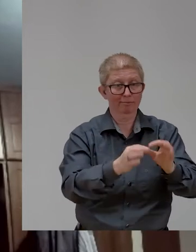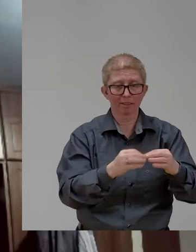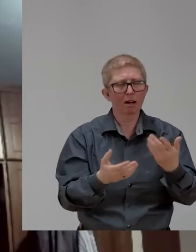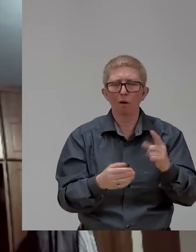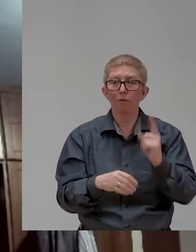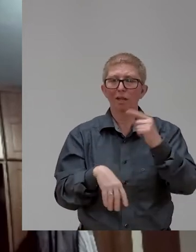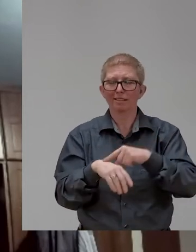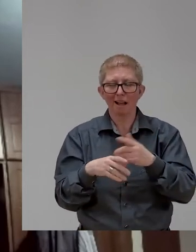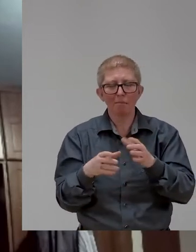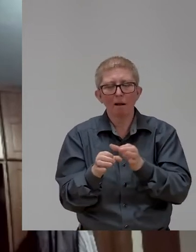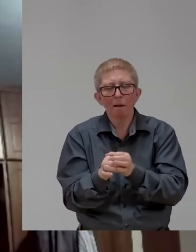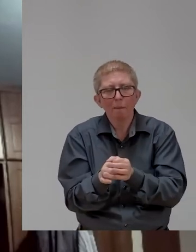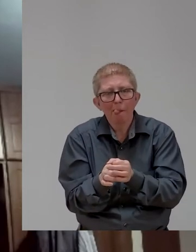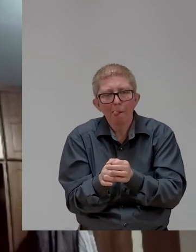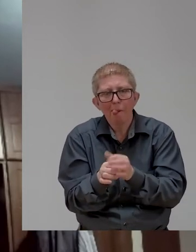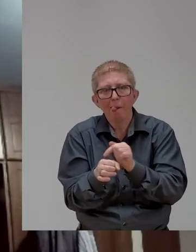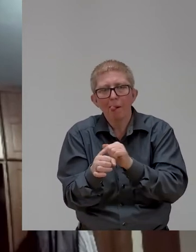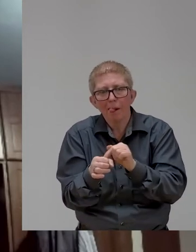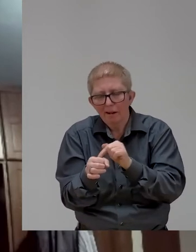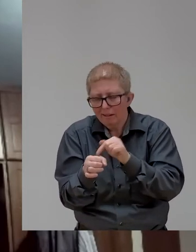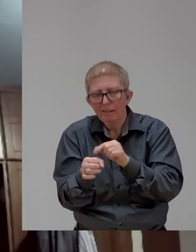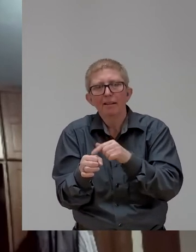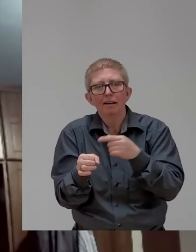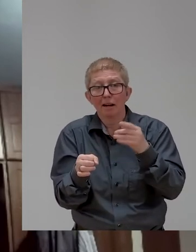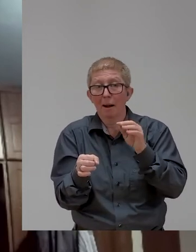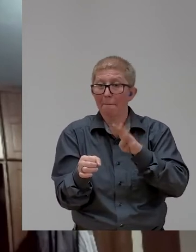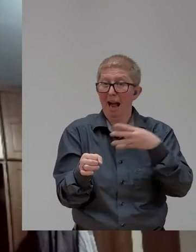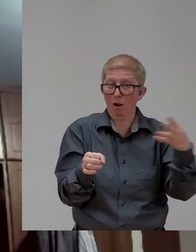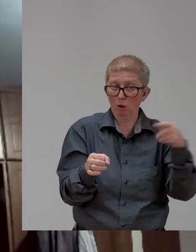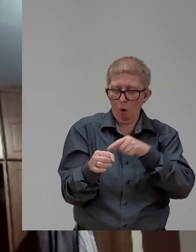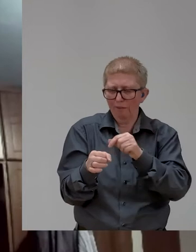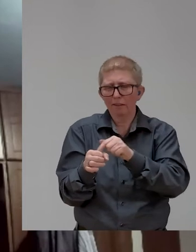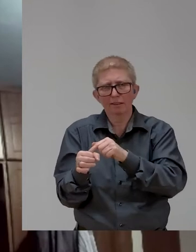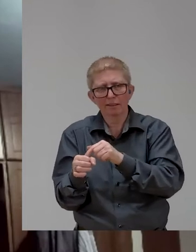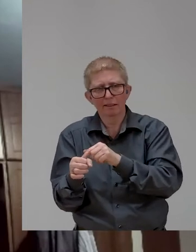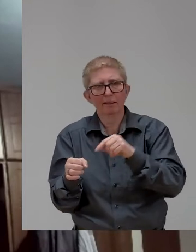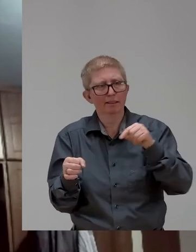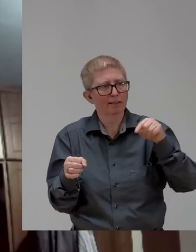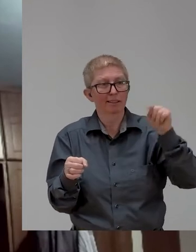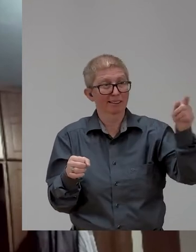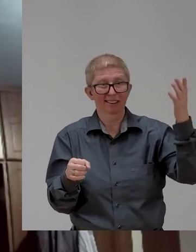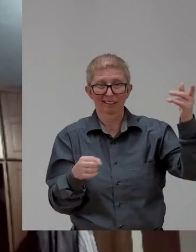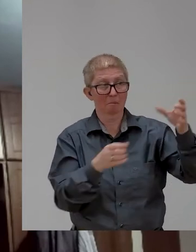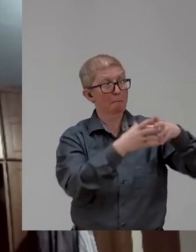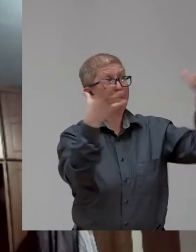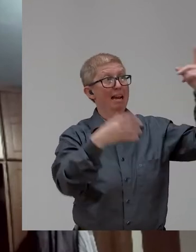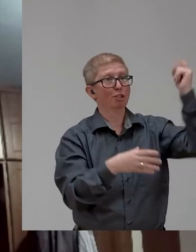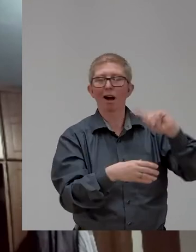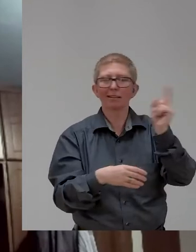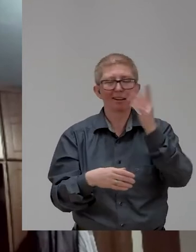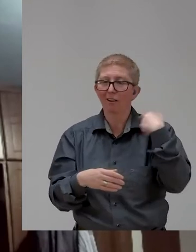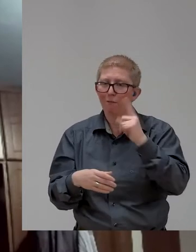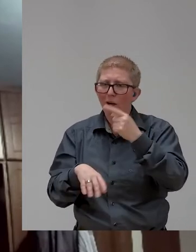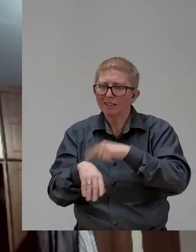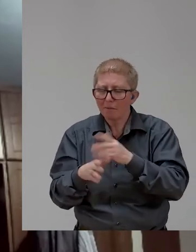it be in the Microsoft, whether it in the Zero Project, starts big. It only grew bigger and bigger and bigger. So